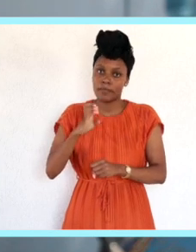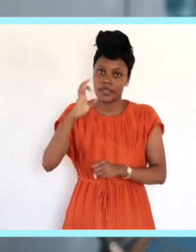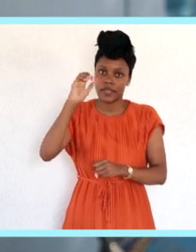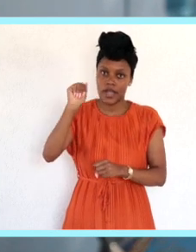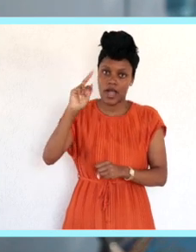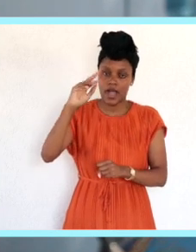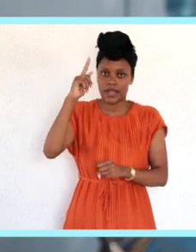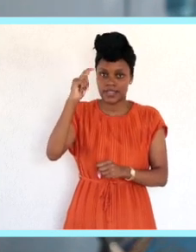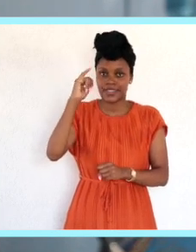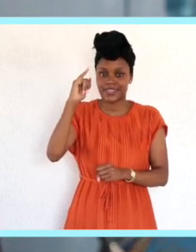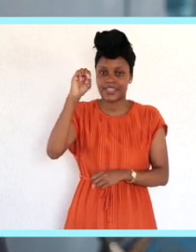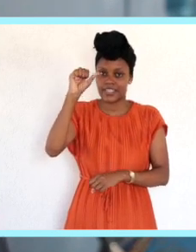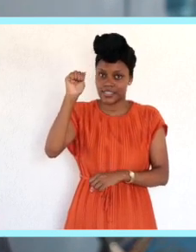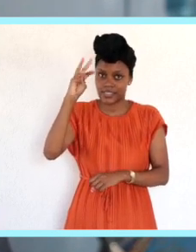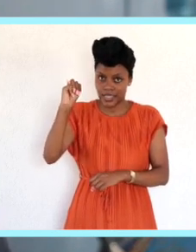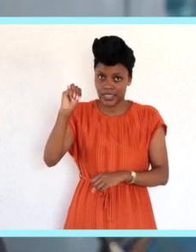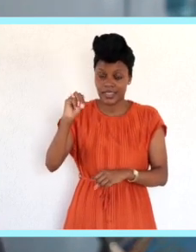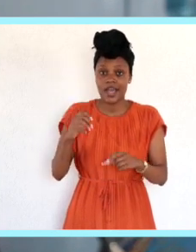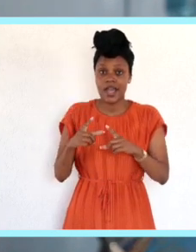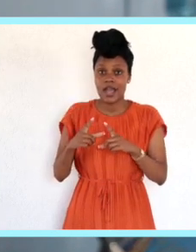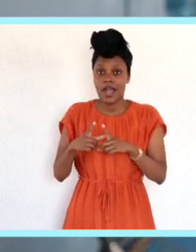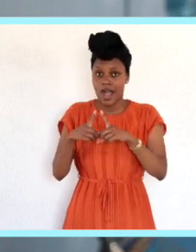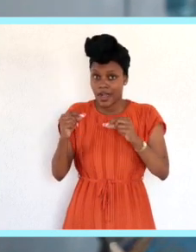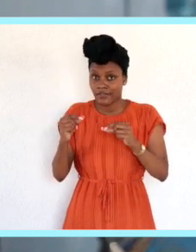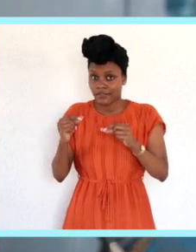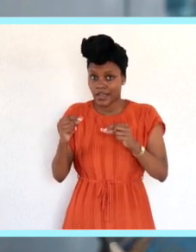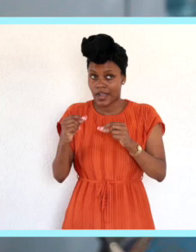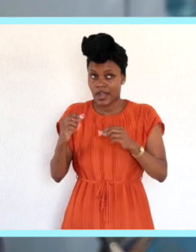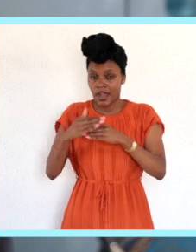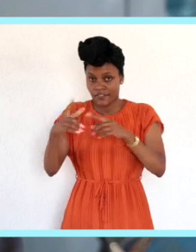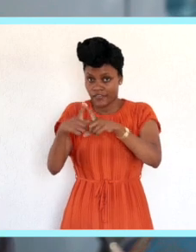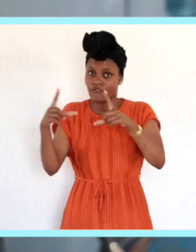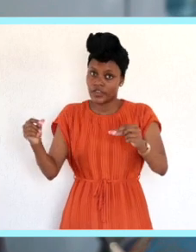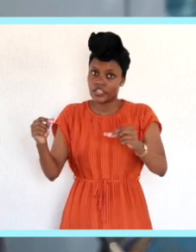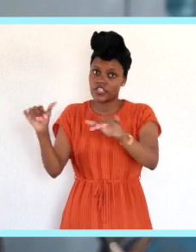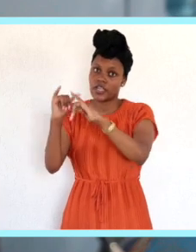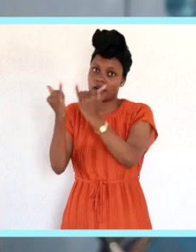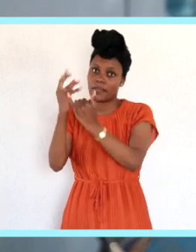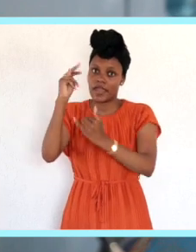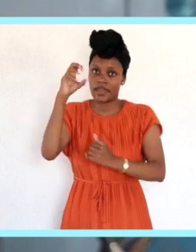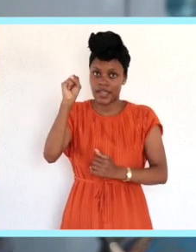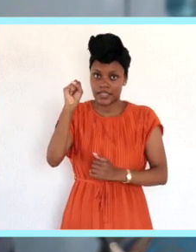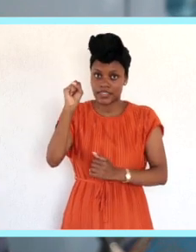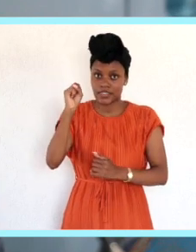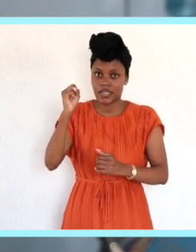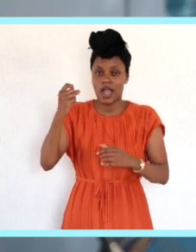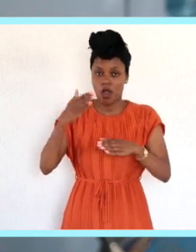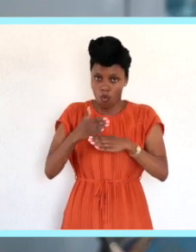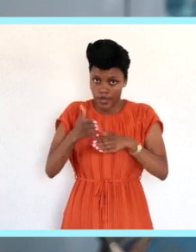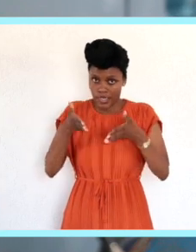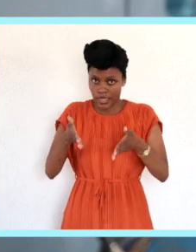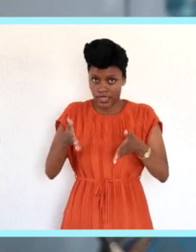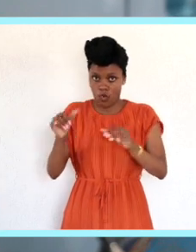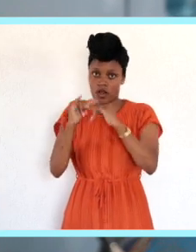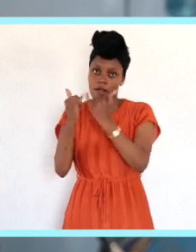After becoming an artisan, they gave me, they actually gifted me with a company, which is MM Steelworks,